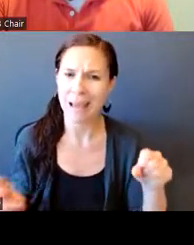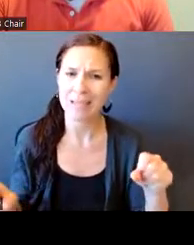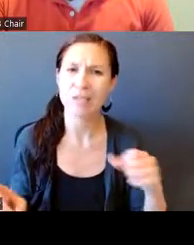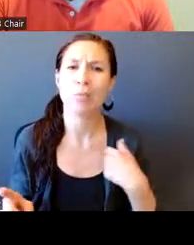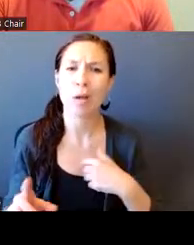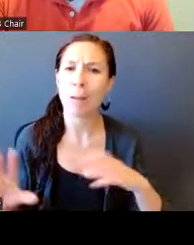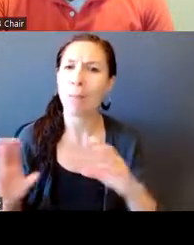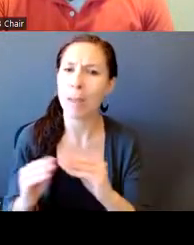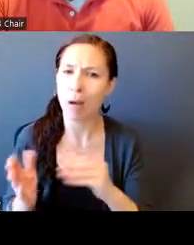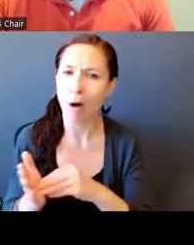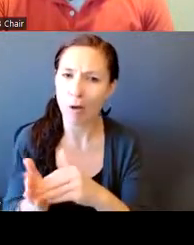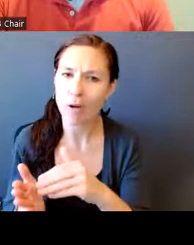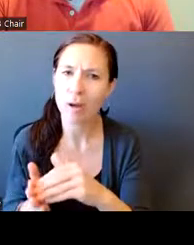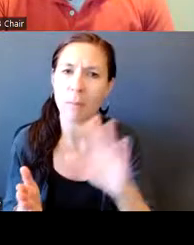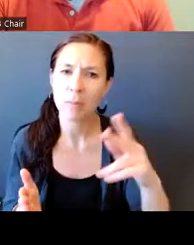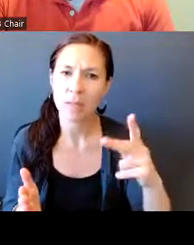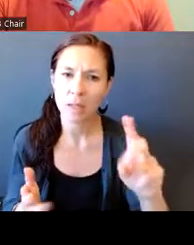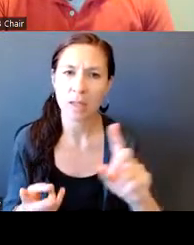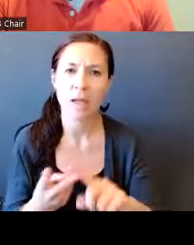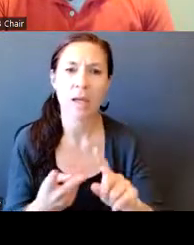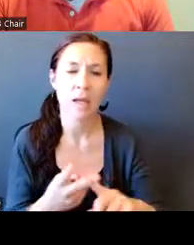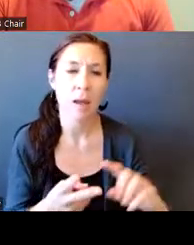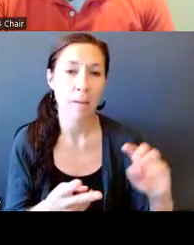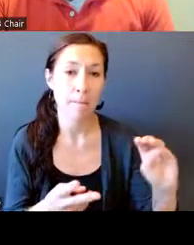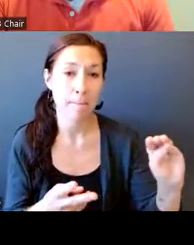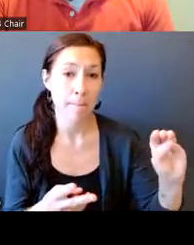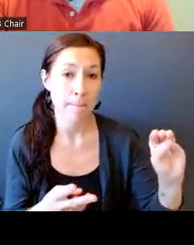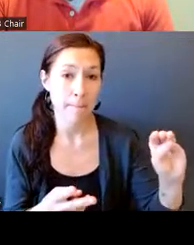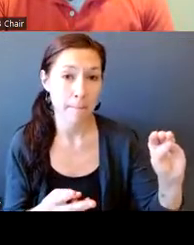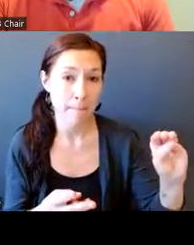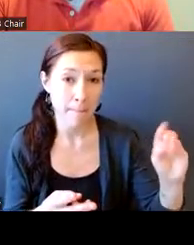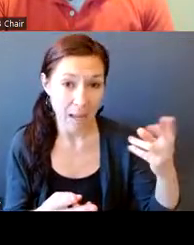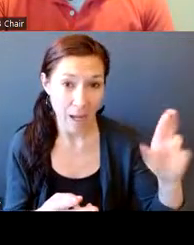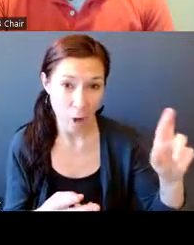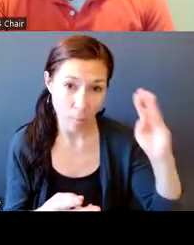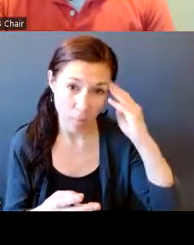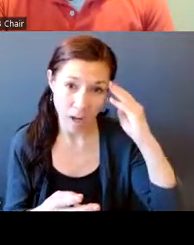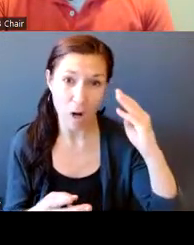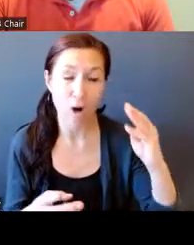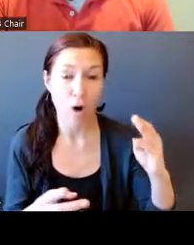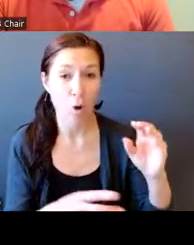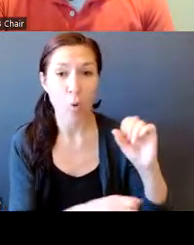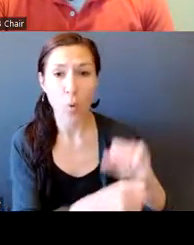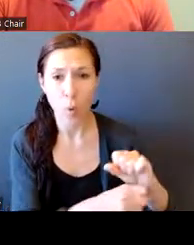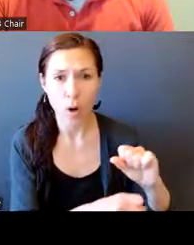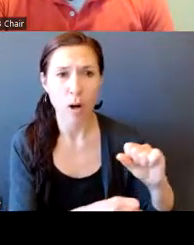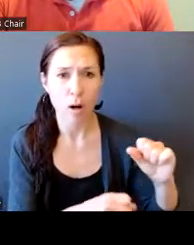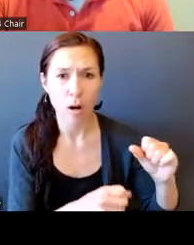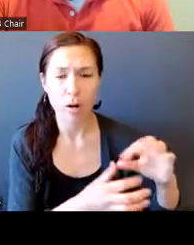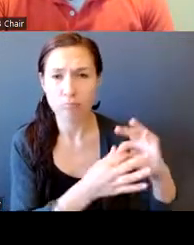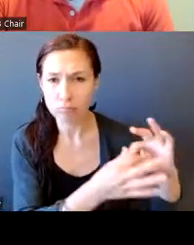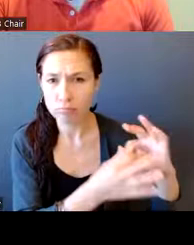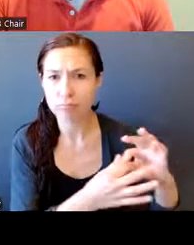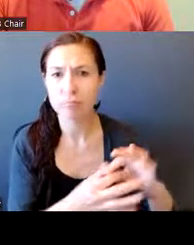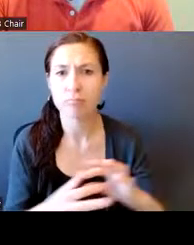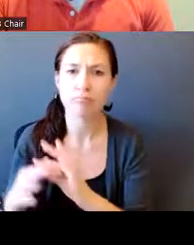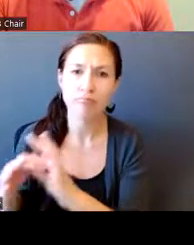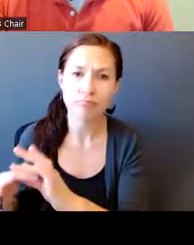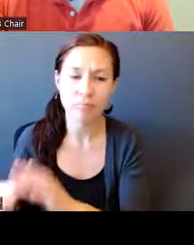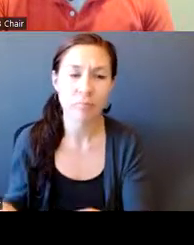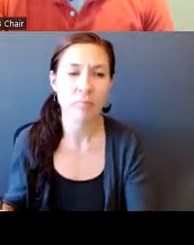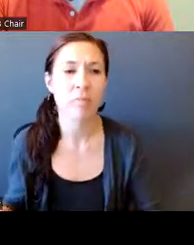mayor, and, um, but do we do it alone? No. We work with other organizations. work with the organization, um,